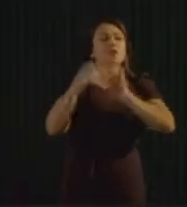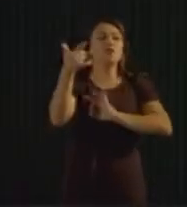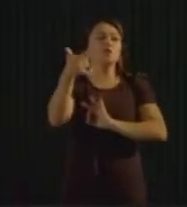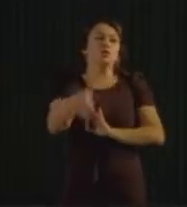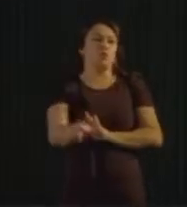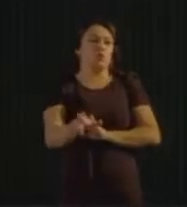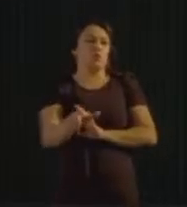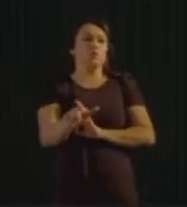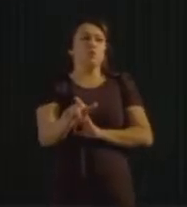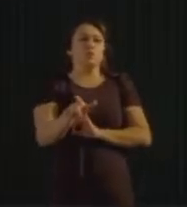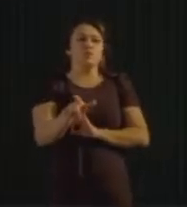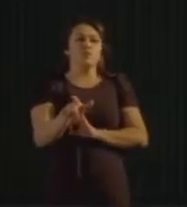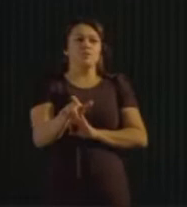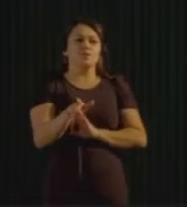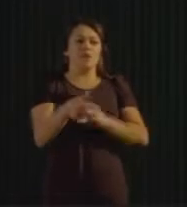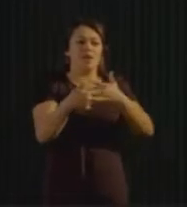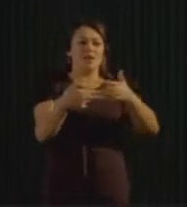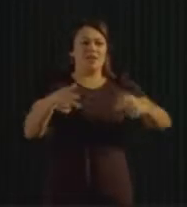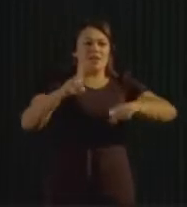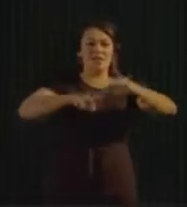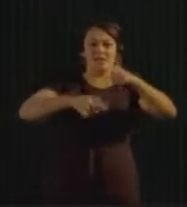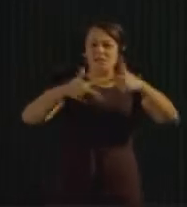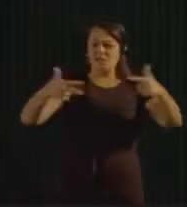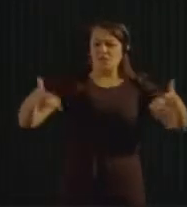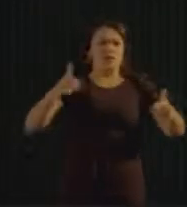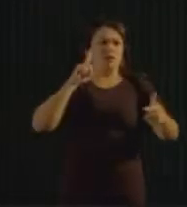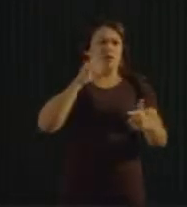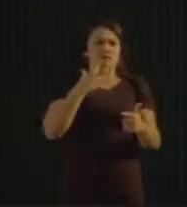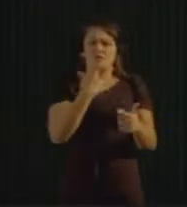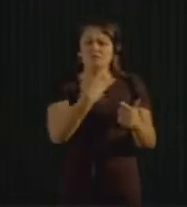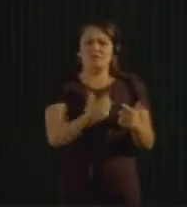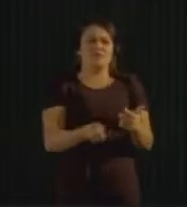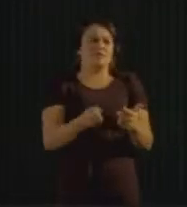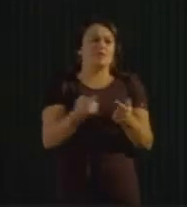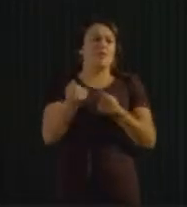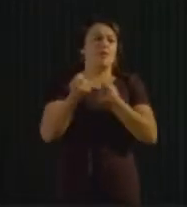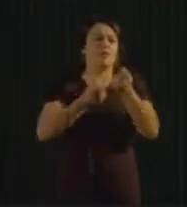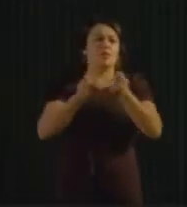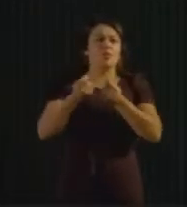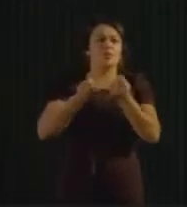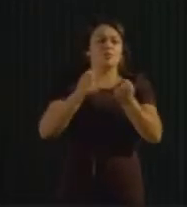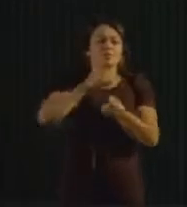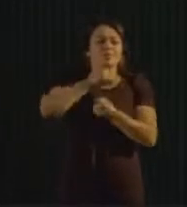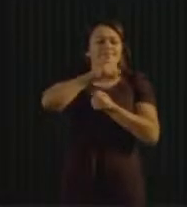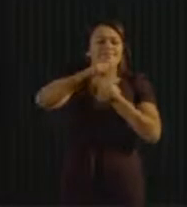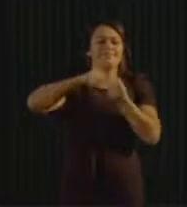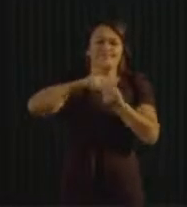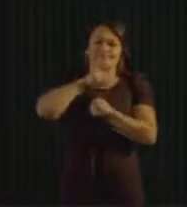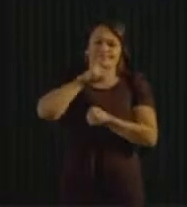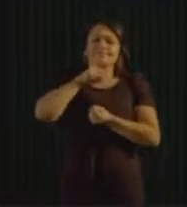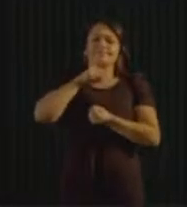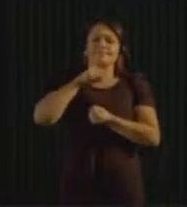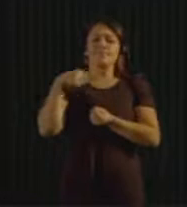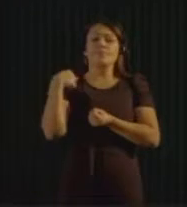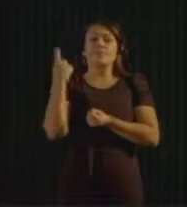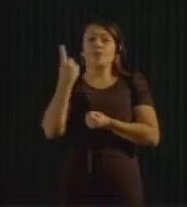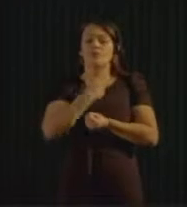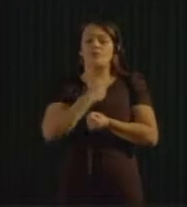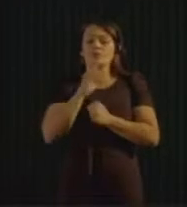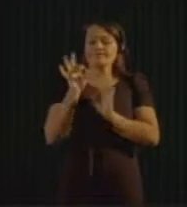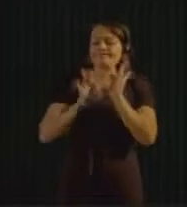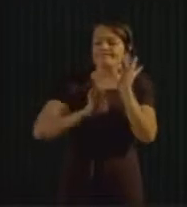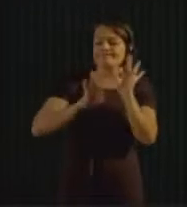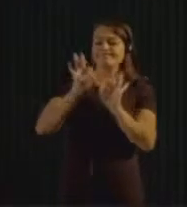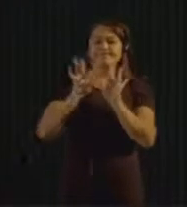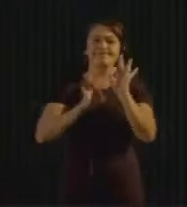loop, we have to redesign it. Otherwise, we cannot put it in the loop. That is the main thing. So redesign all the products that we can take care of.